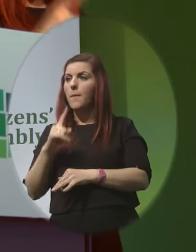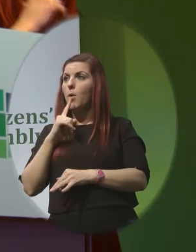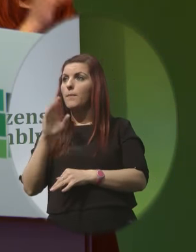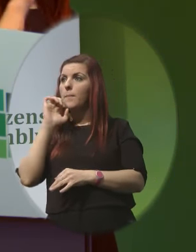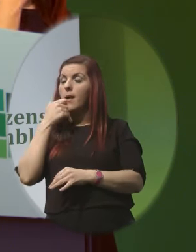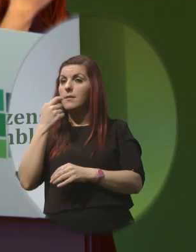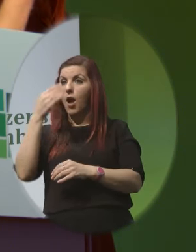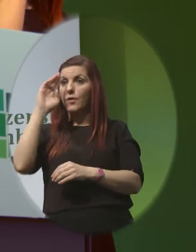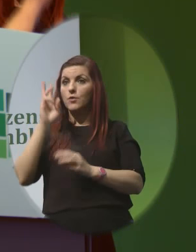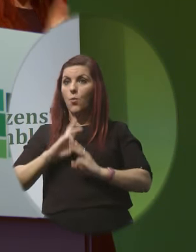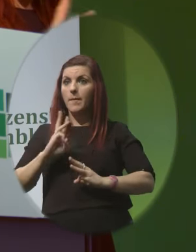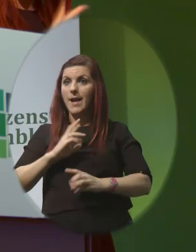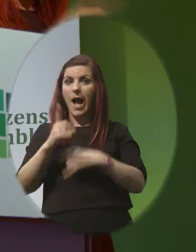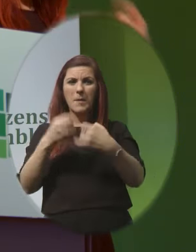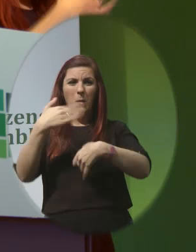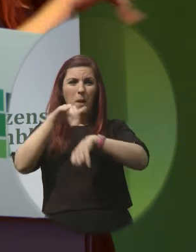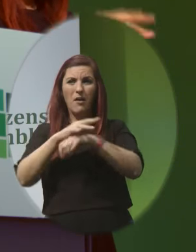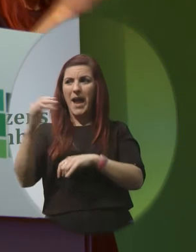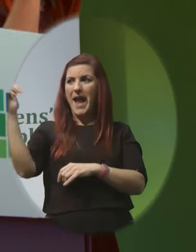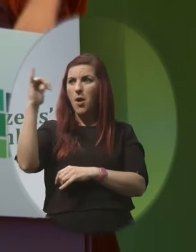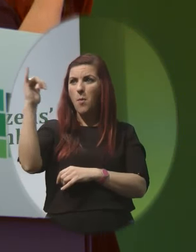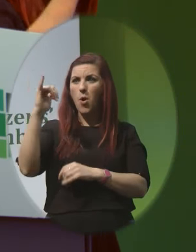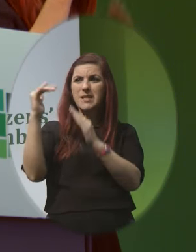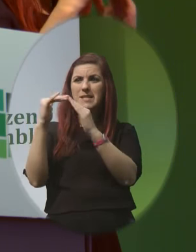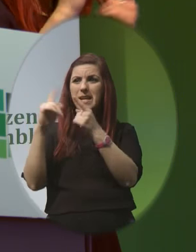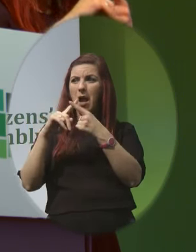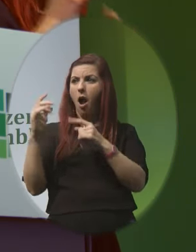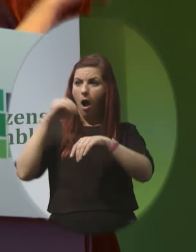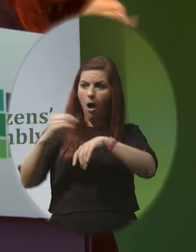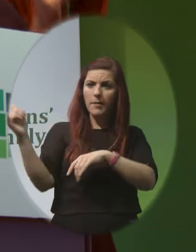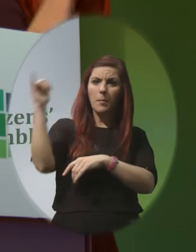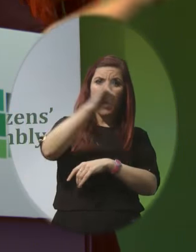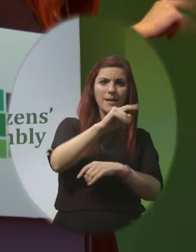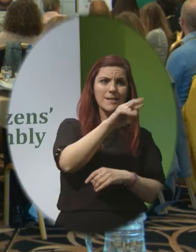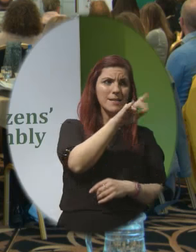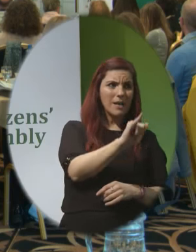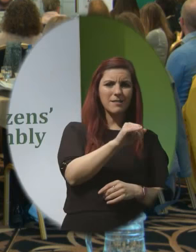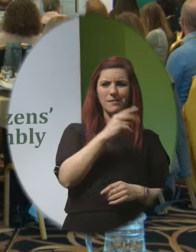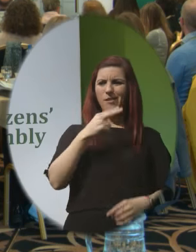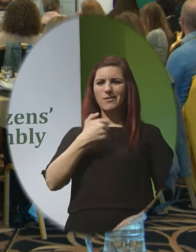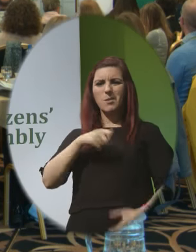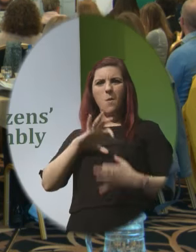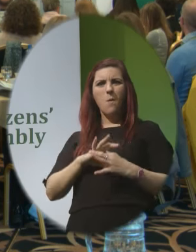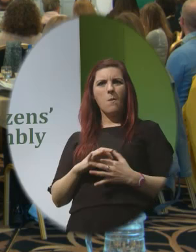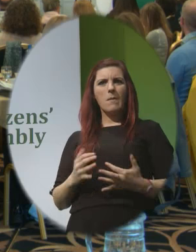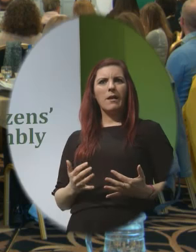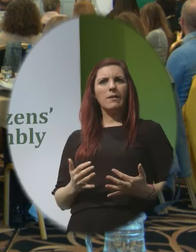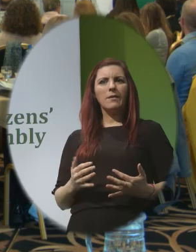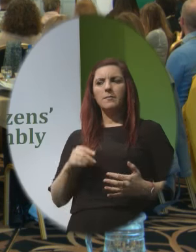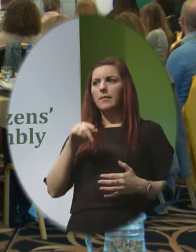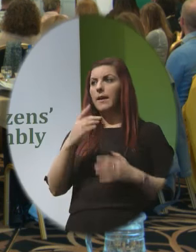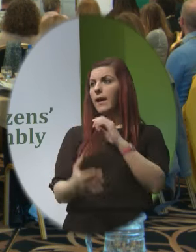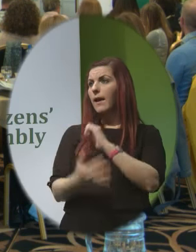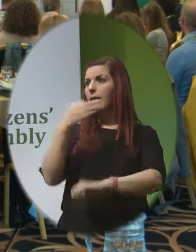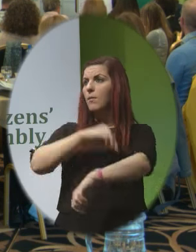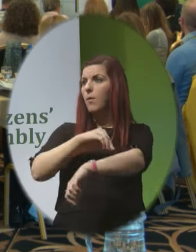occurring in airports on planes, in taxis and on buses rather than at home if a problem